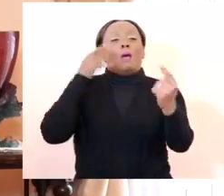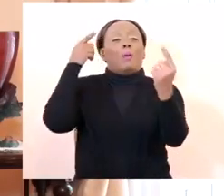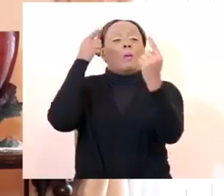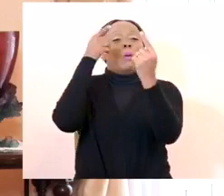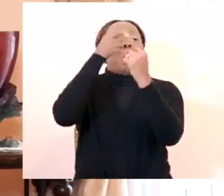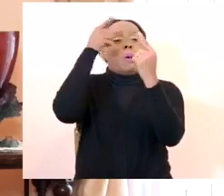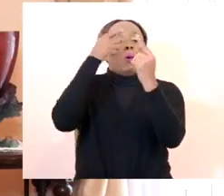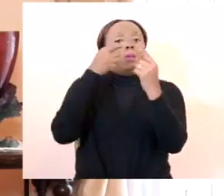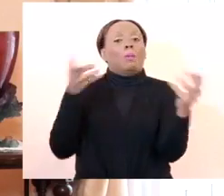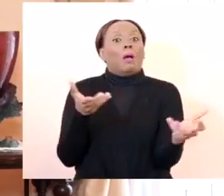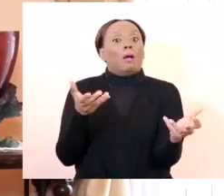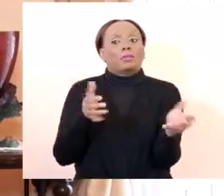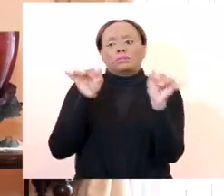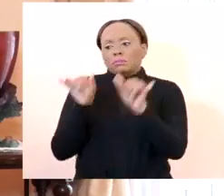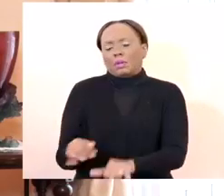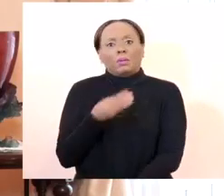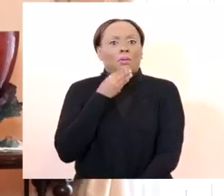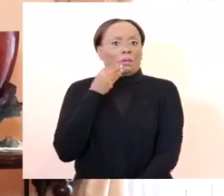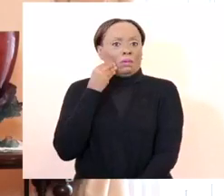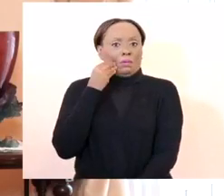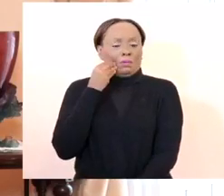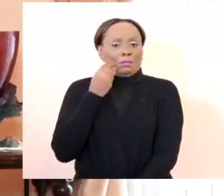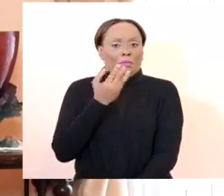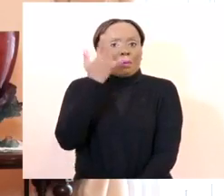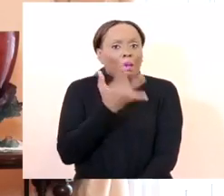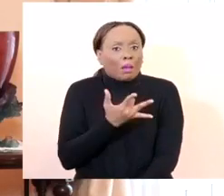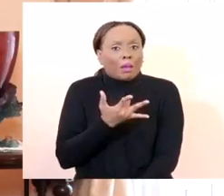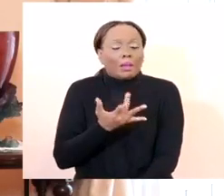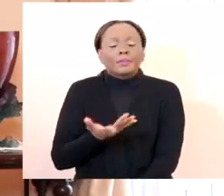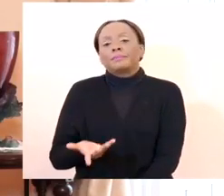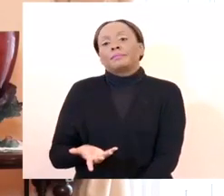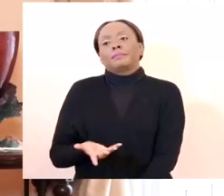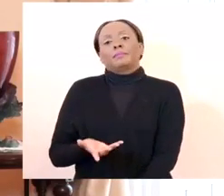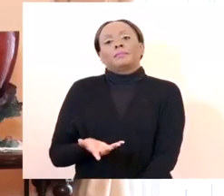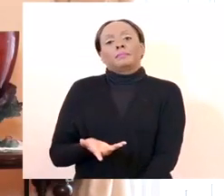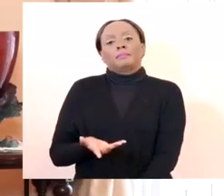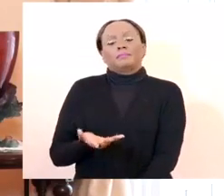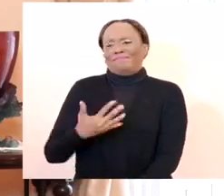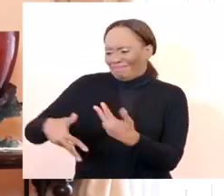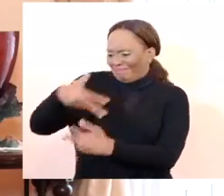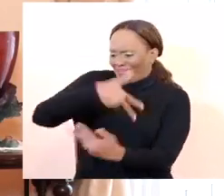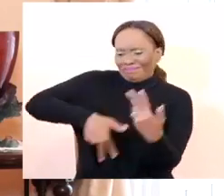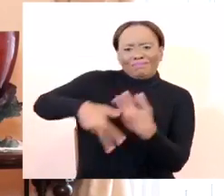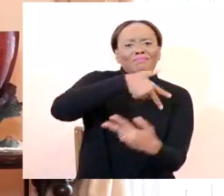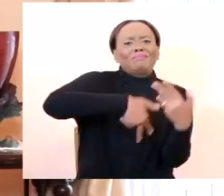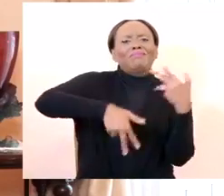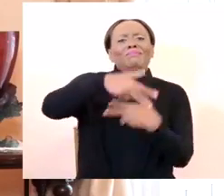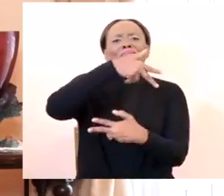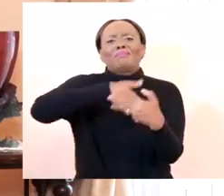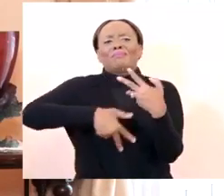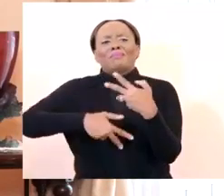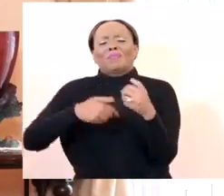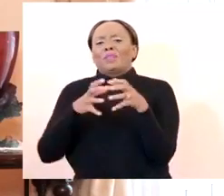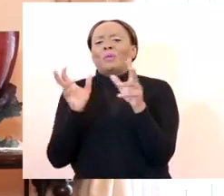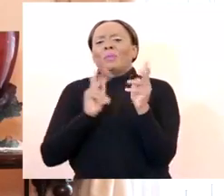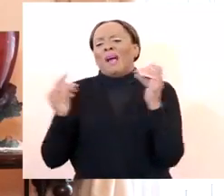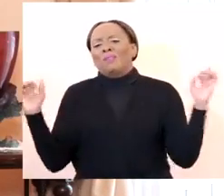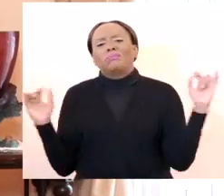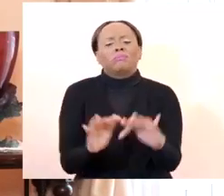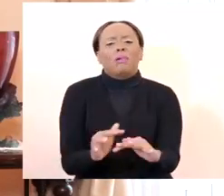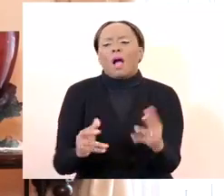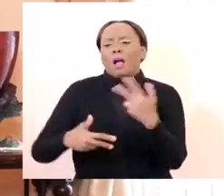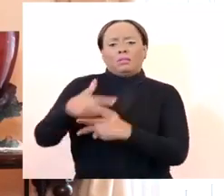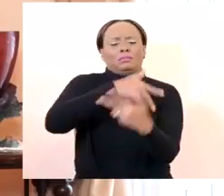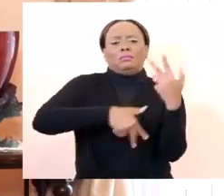Barbadians are to stay at home simply because interaction and heightened interaction increases